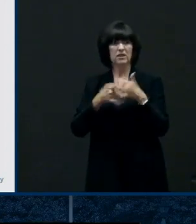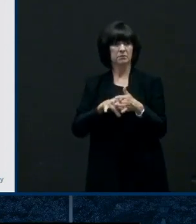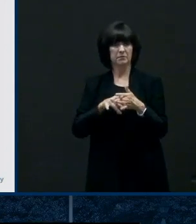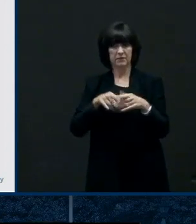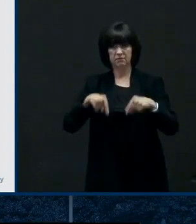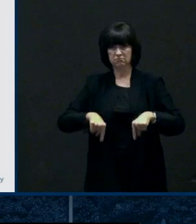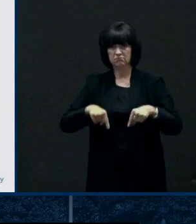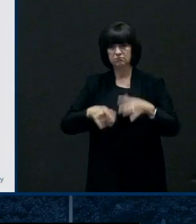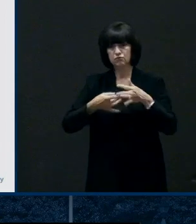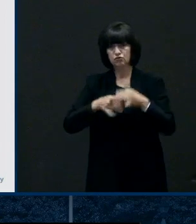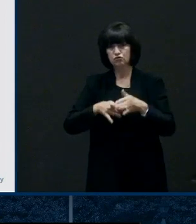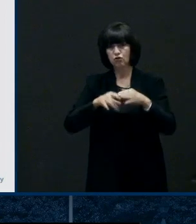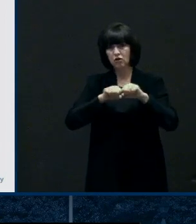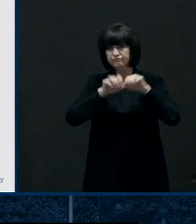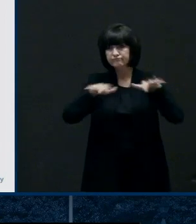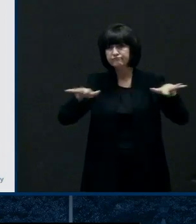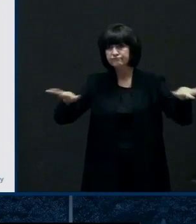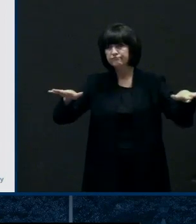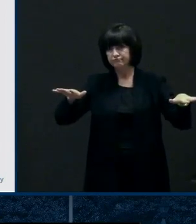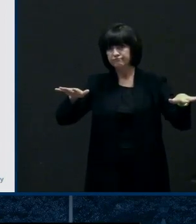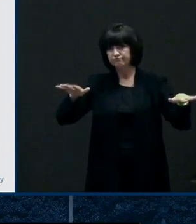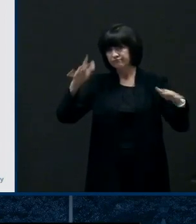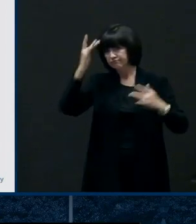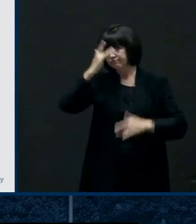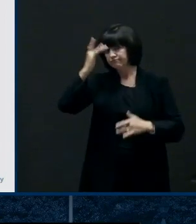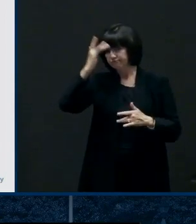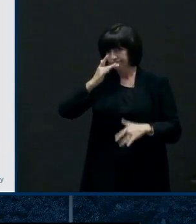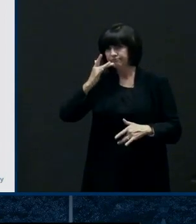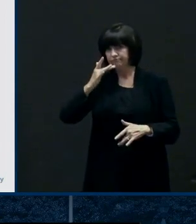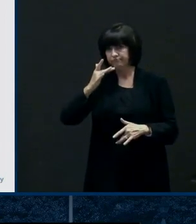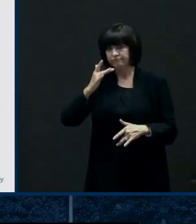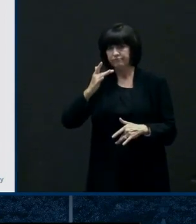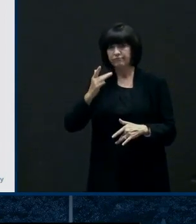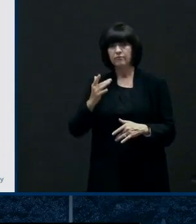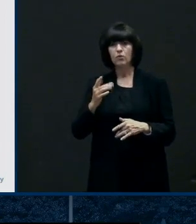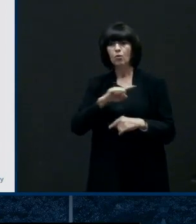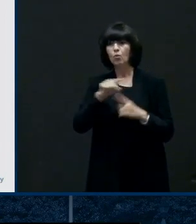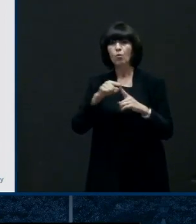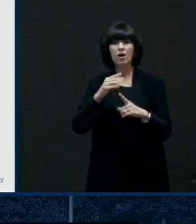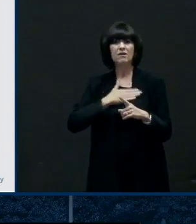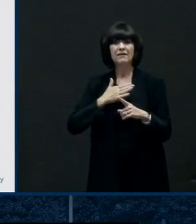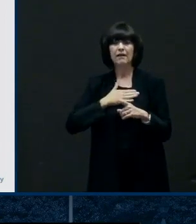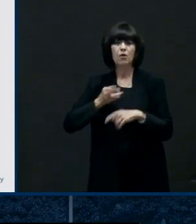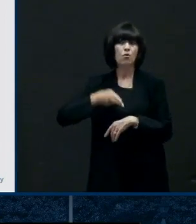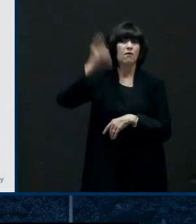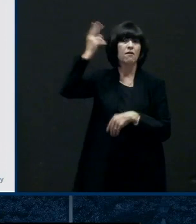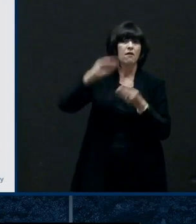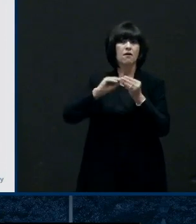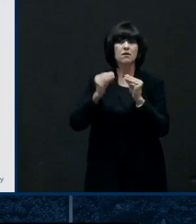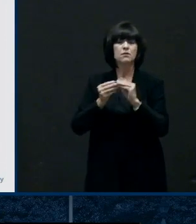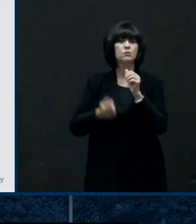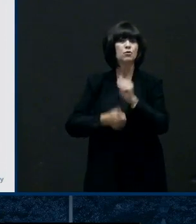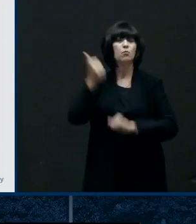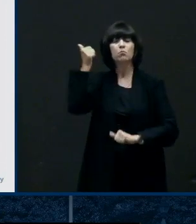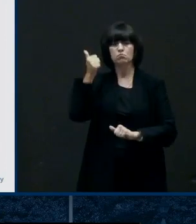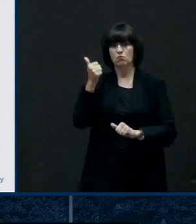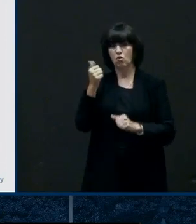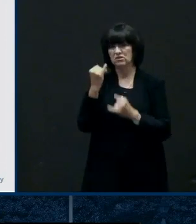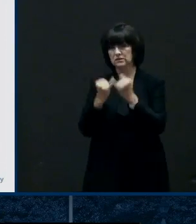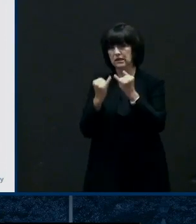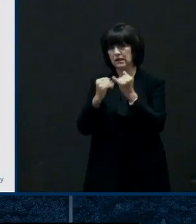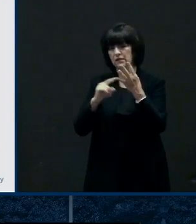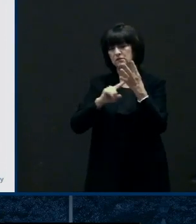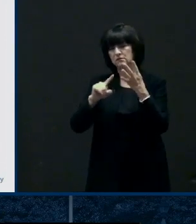the virus in in our state uh with a peaking at the end of april that was the high point of our hospitalizations as well at